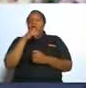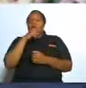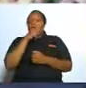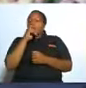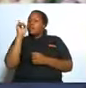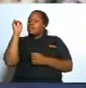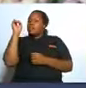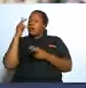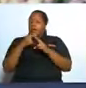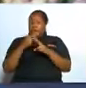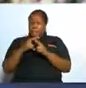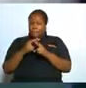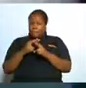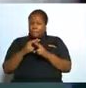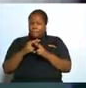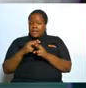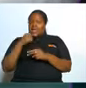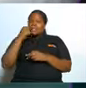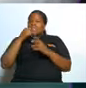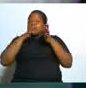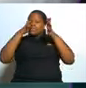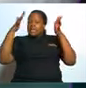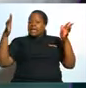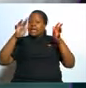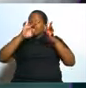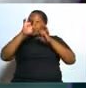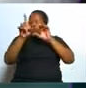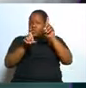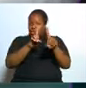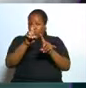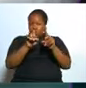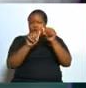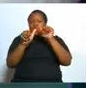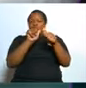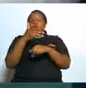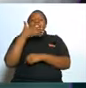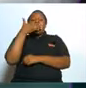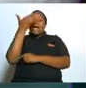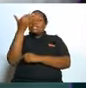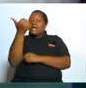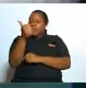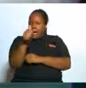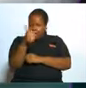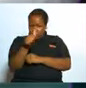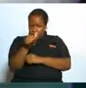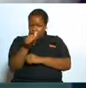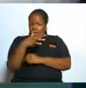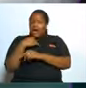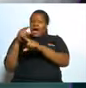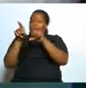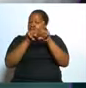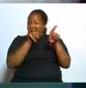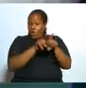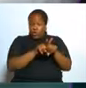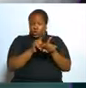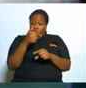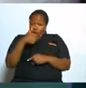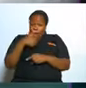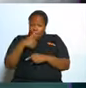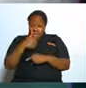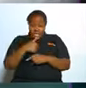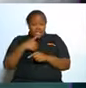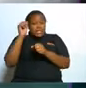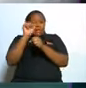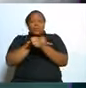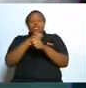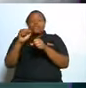says the great question that has never been answered and which i have not yet been able to